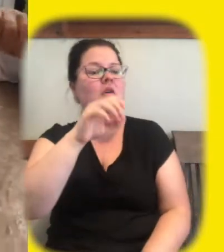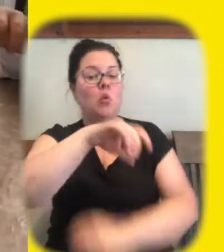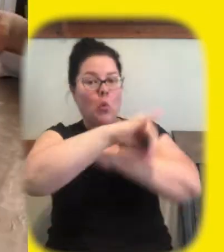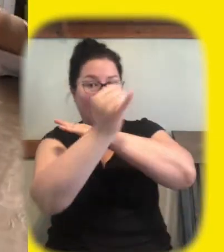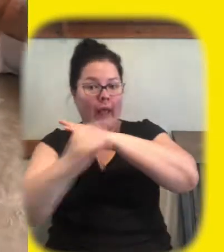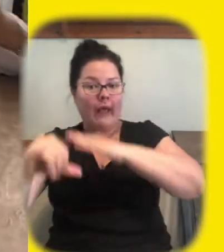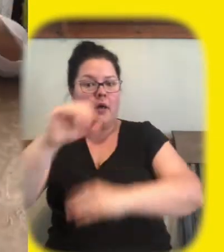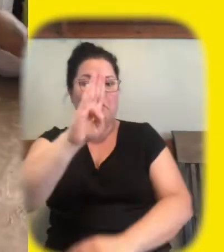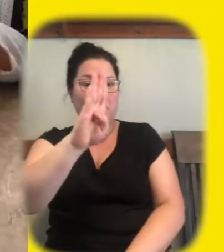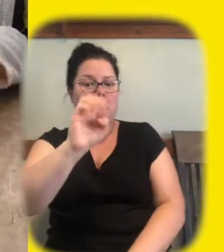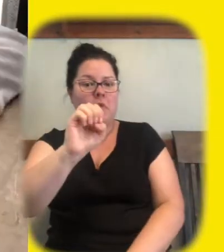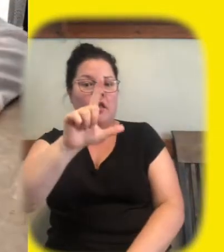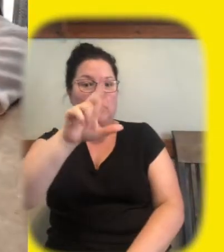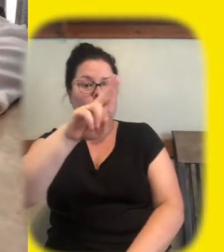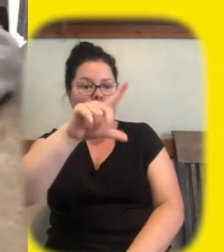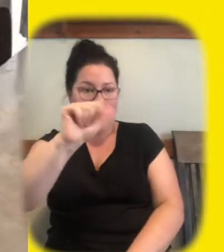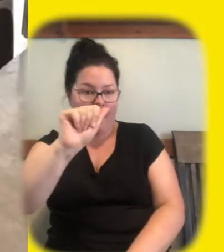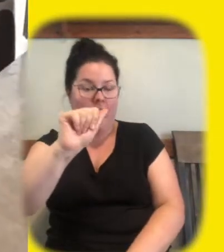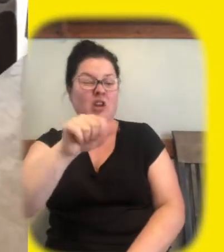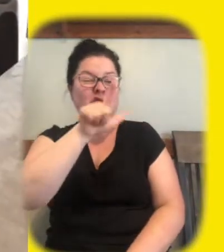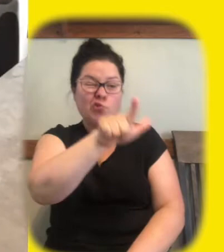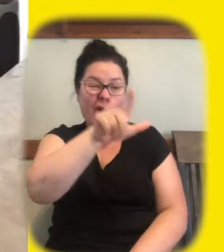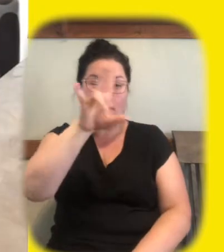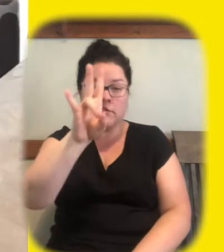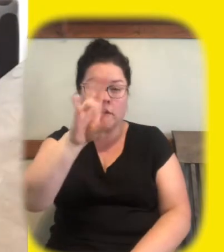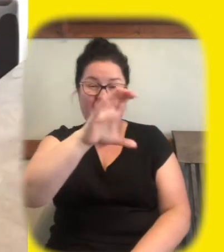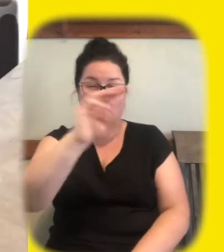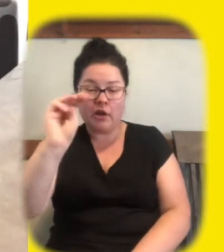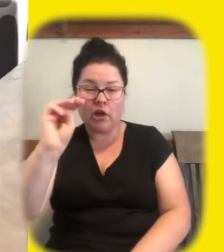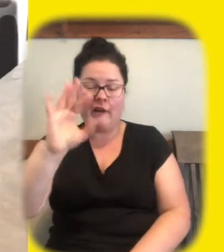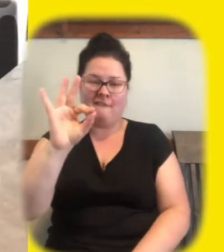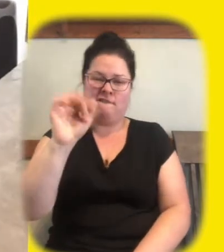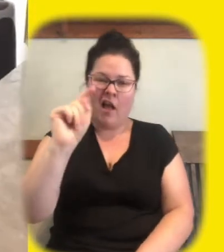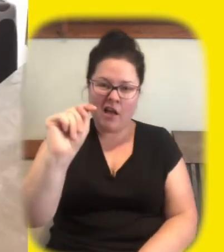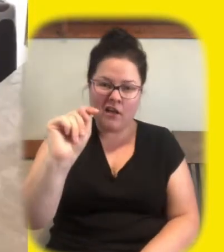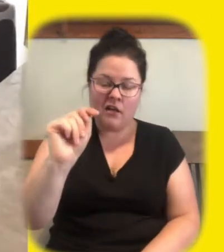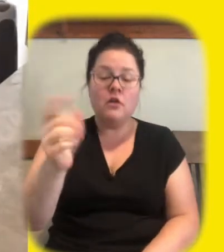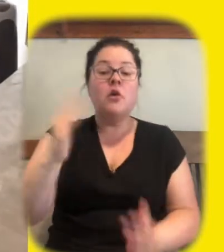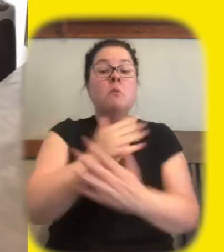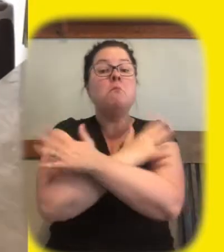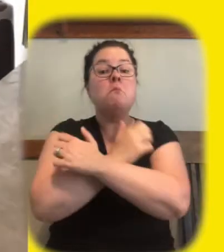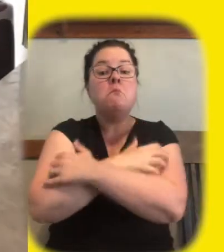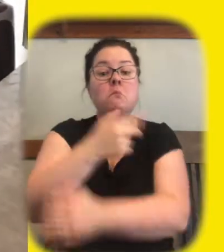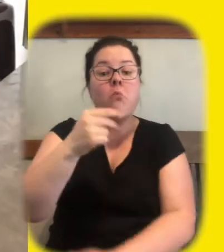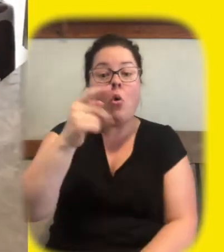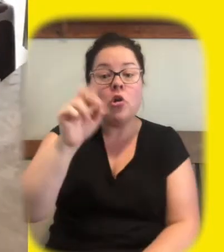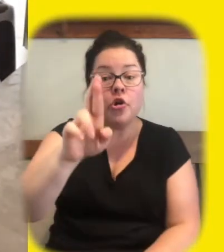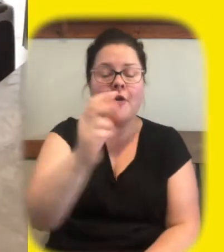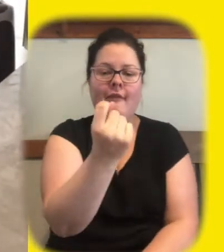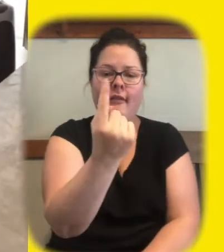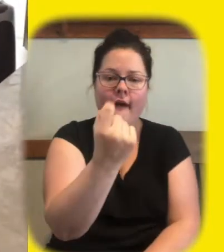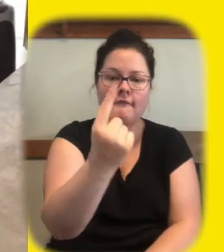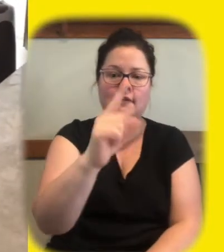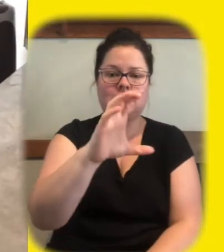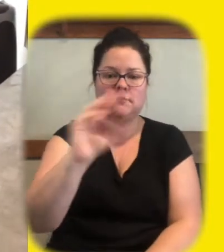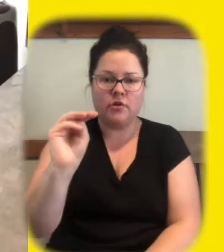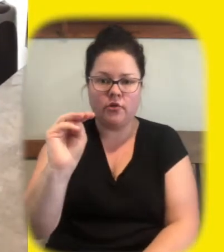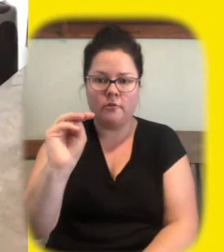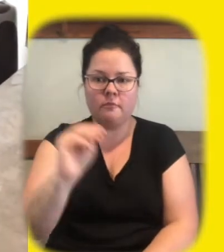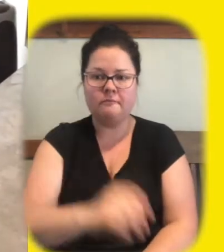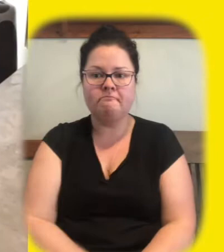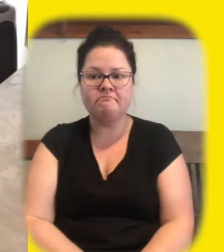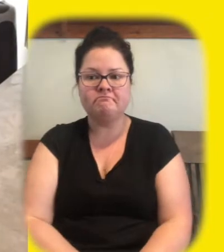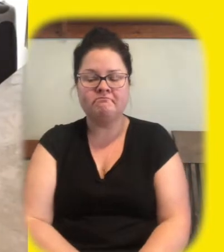27 centimeters of fat and polar bears have 11 centimeters of fat um